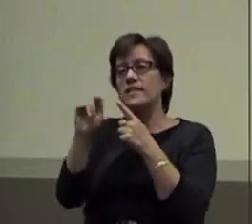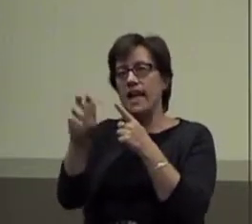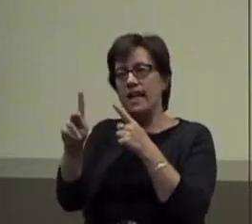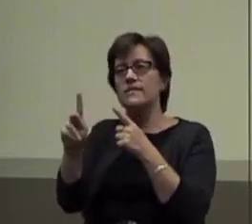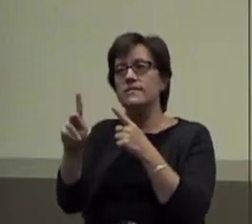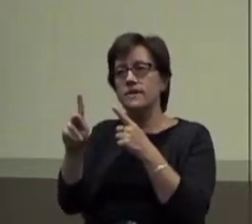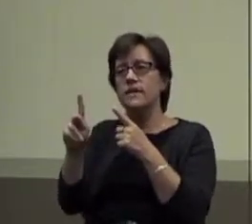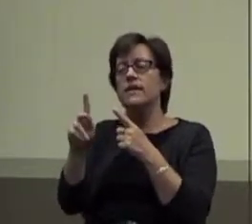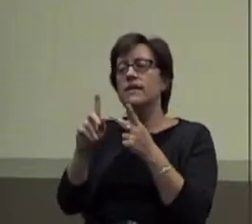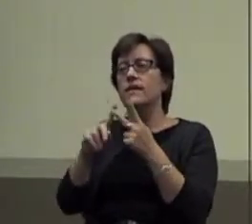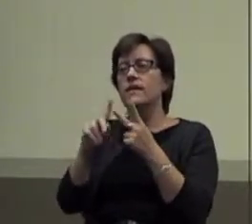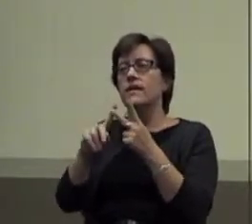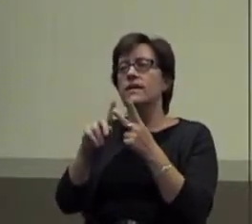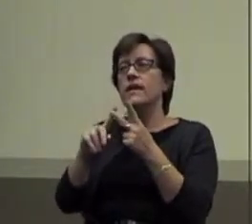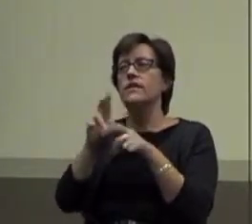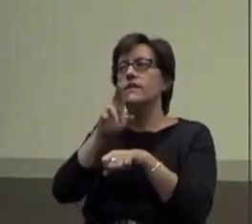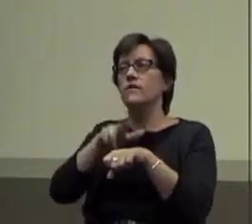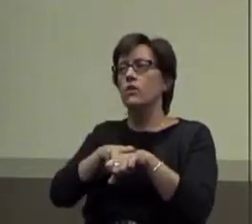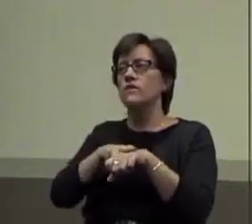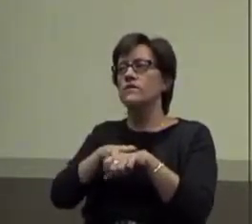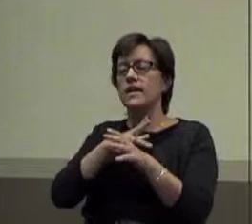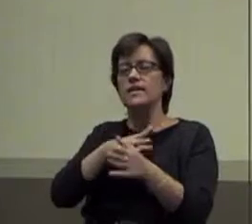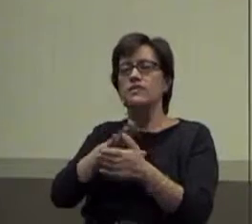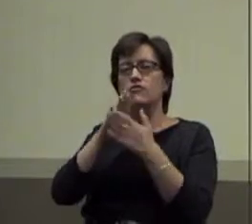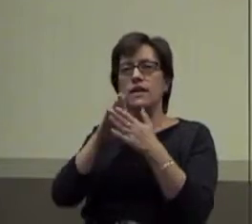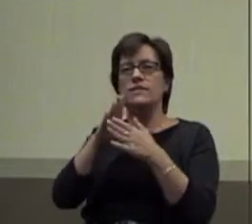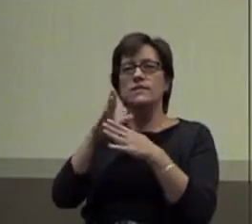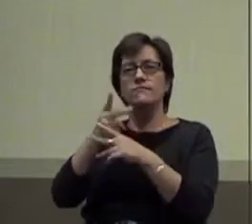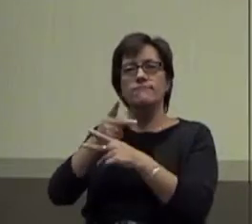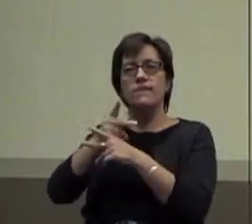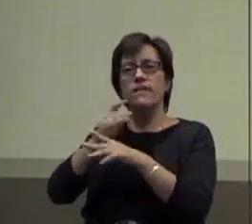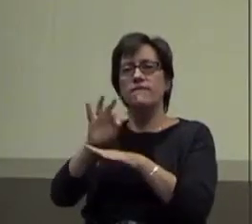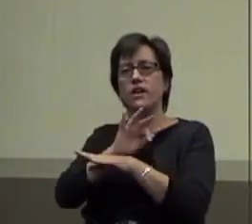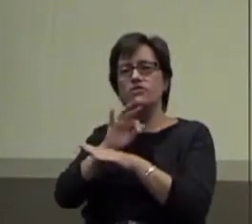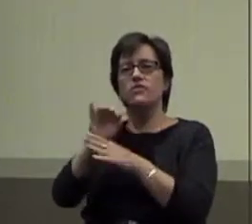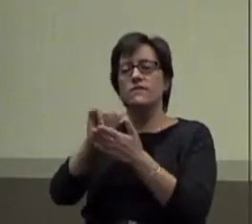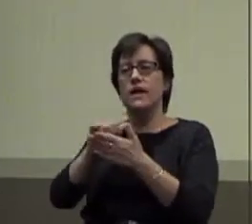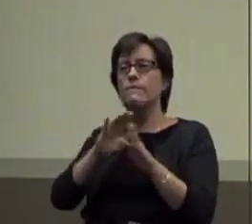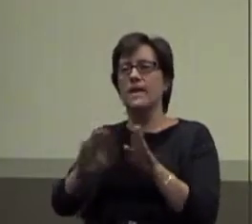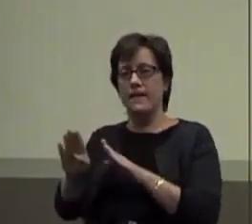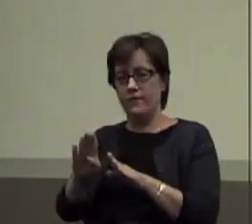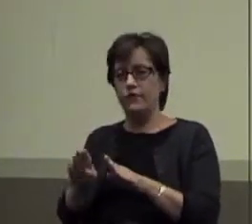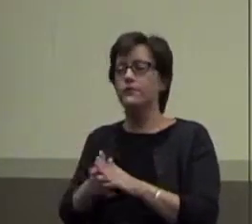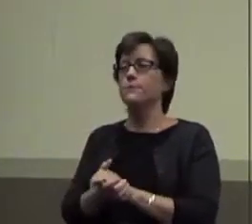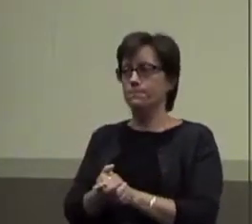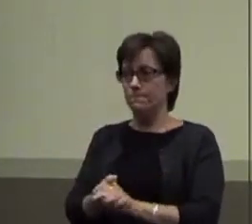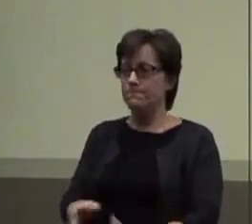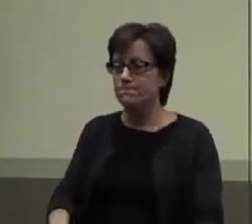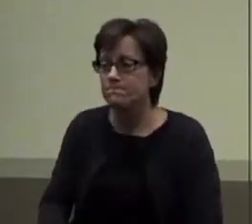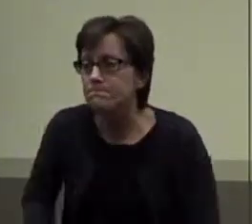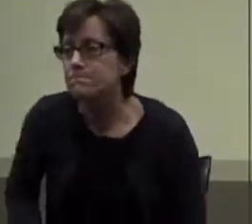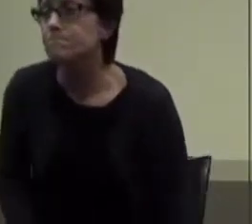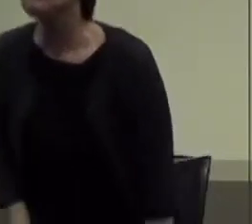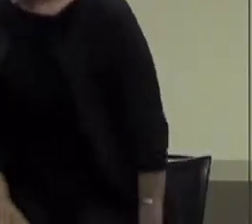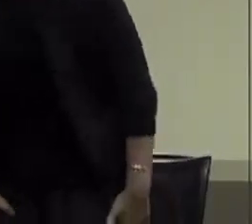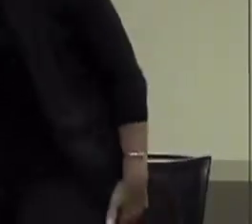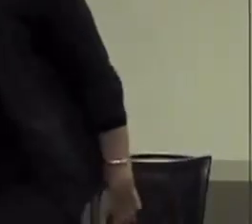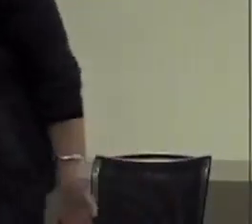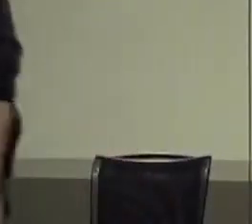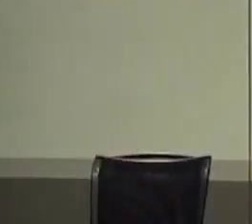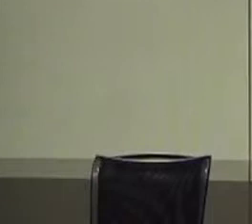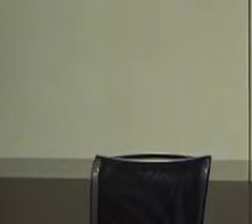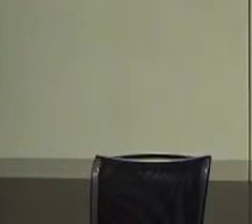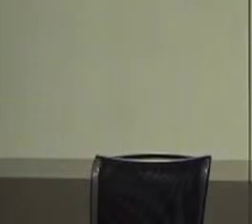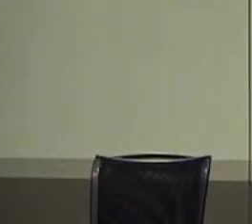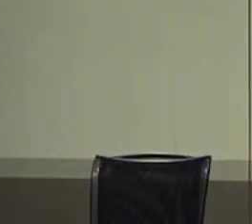Okay? And that it, of course, addresses the function of behavior. Okay? So, for